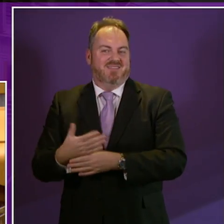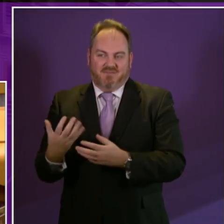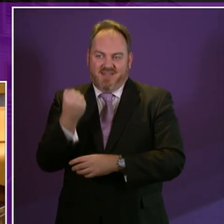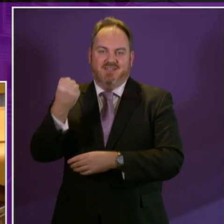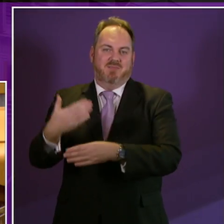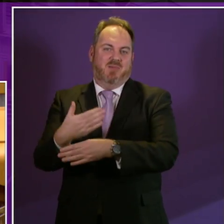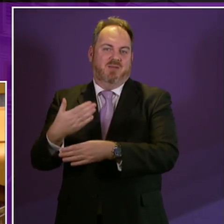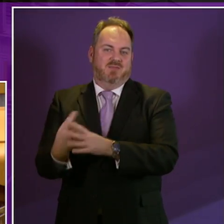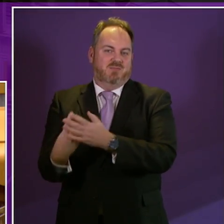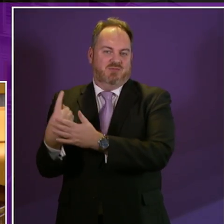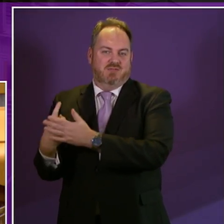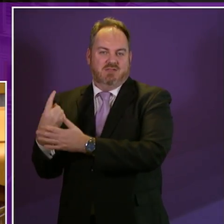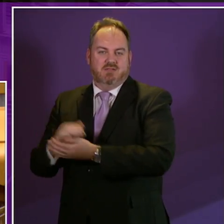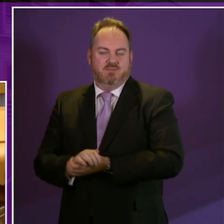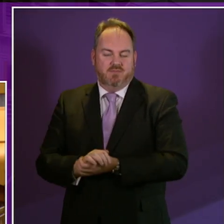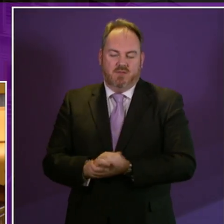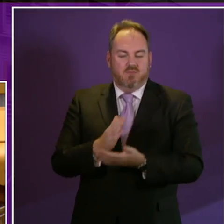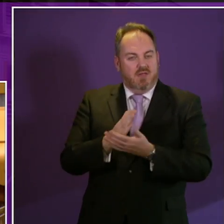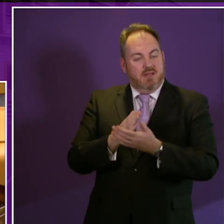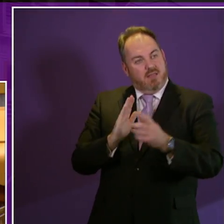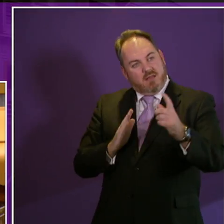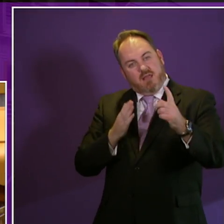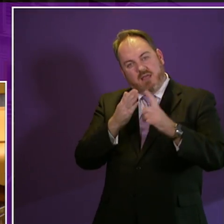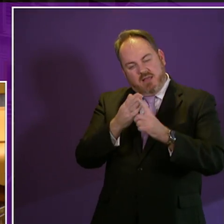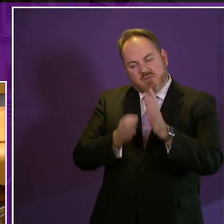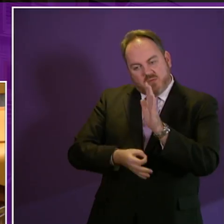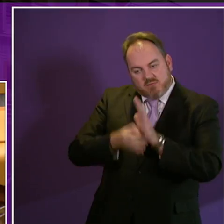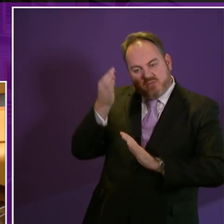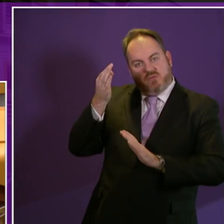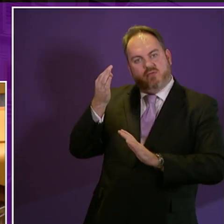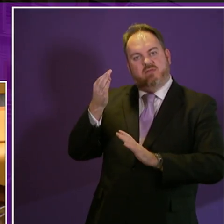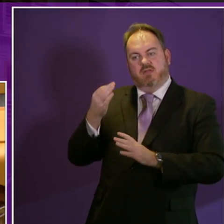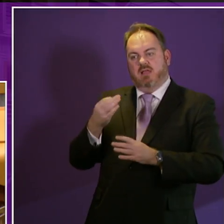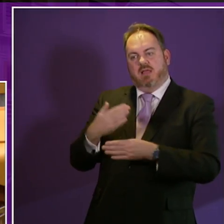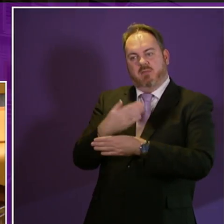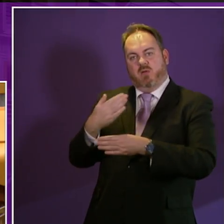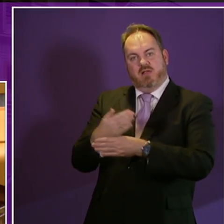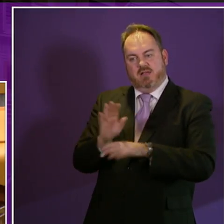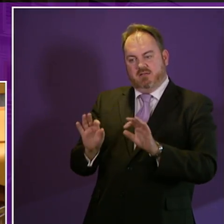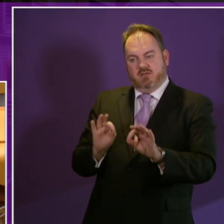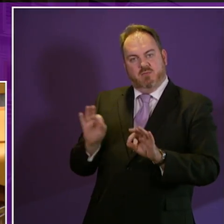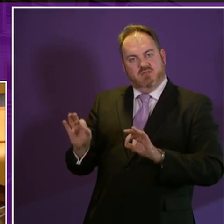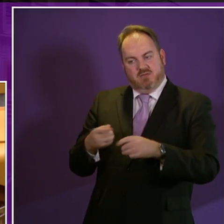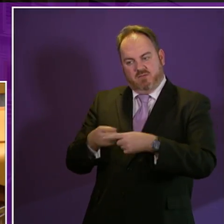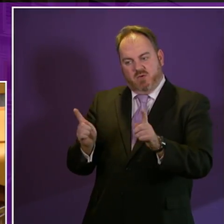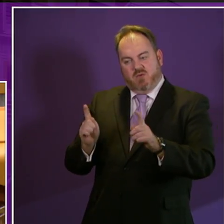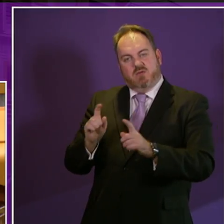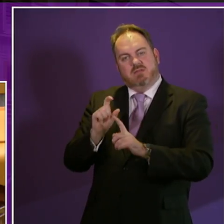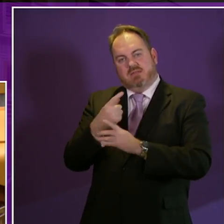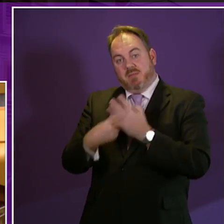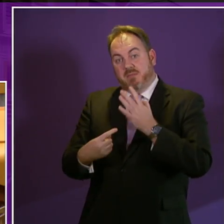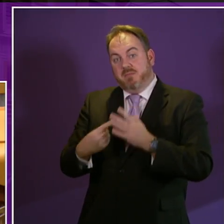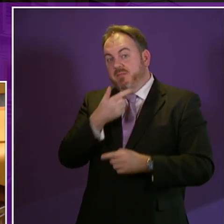government's delivery plan aimed at improving employment of disability people, particularly young disabled